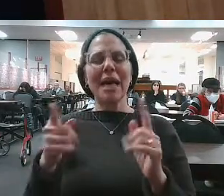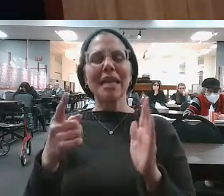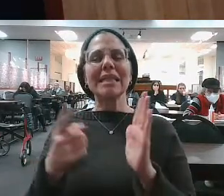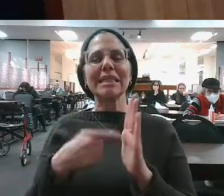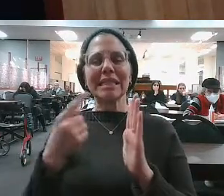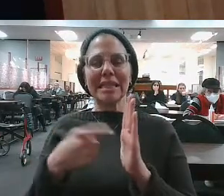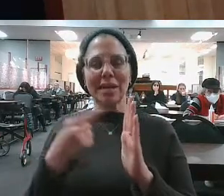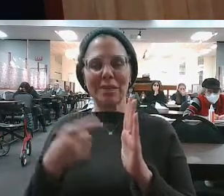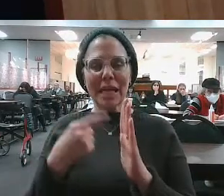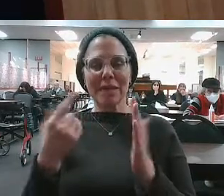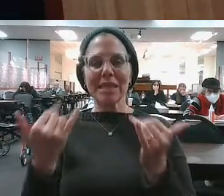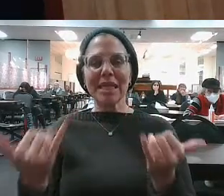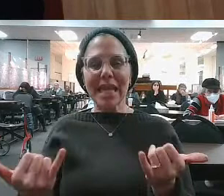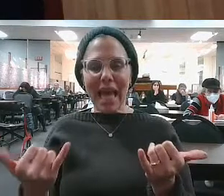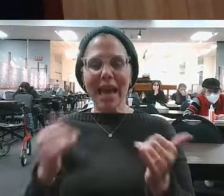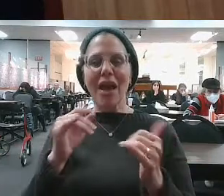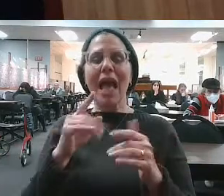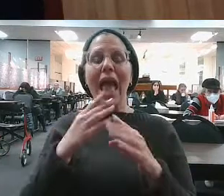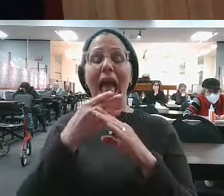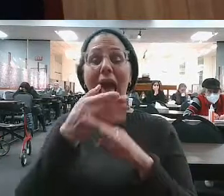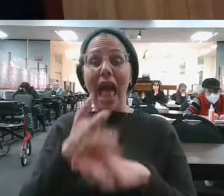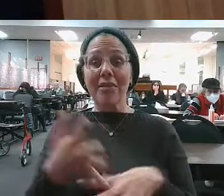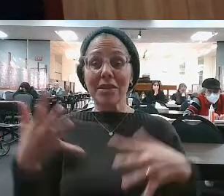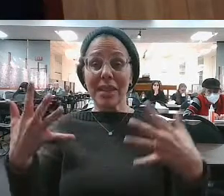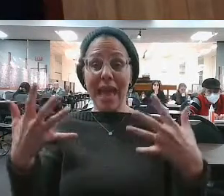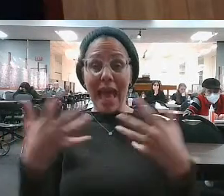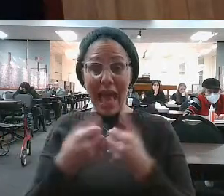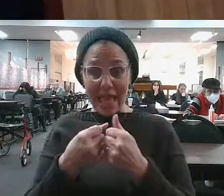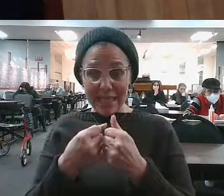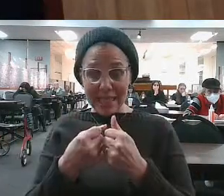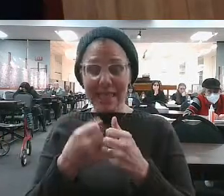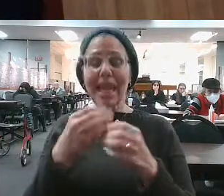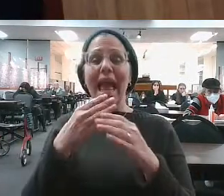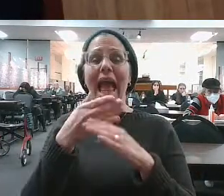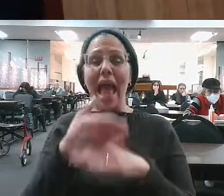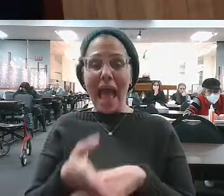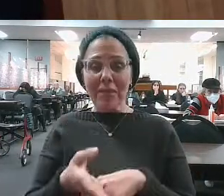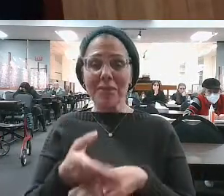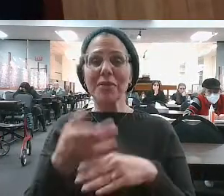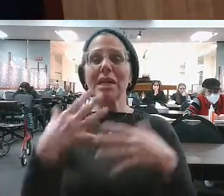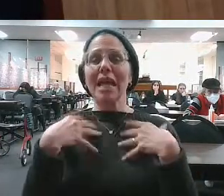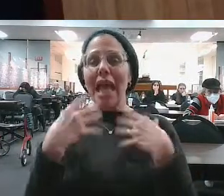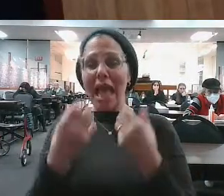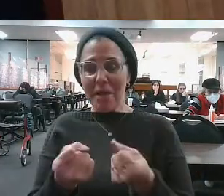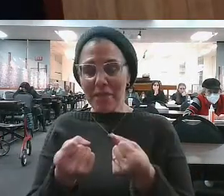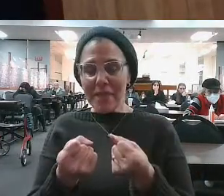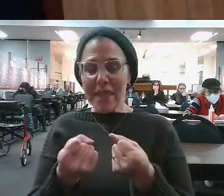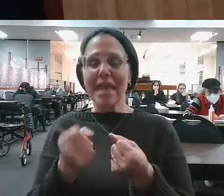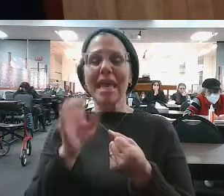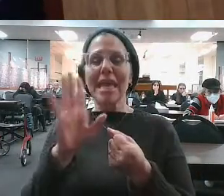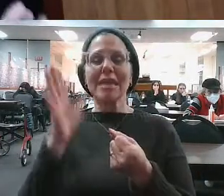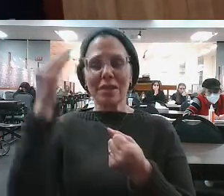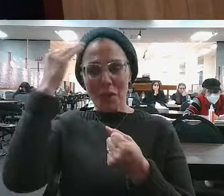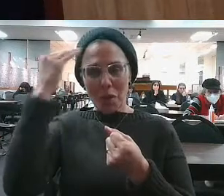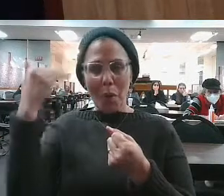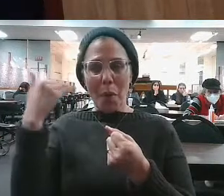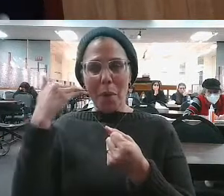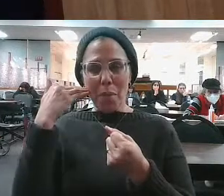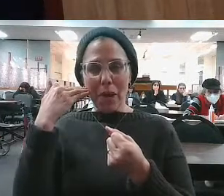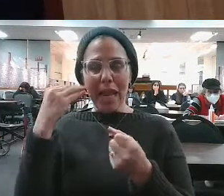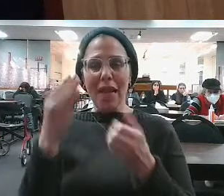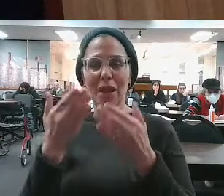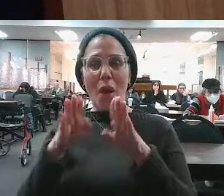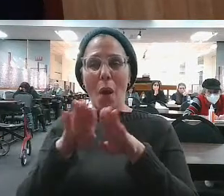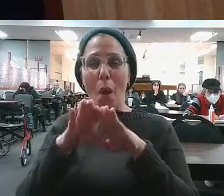tragedy, the simple layman's definition is when a tragedy turns you into a genius. Without going through all the science,